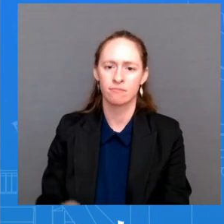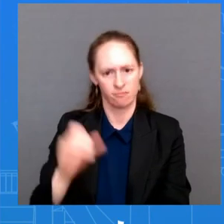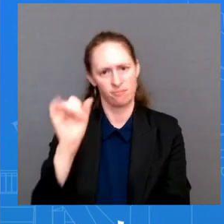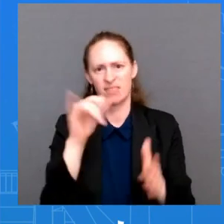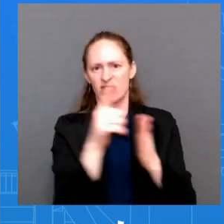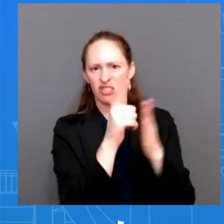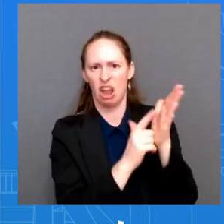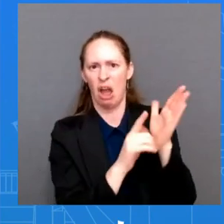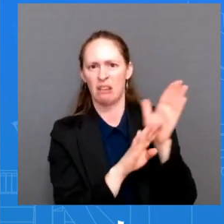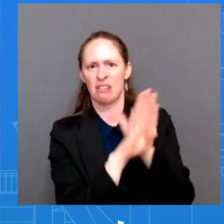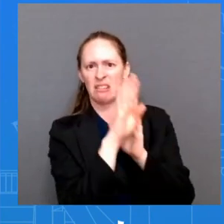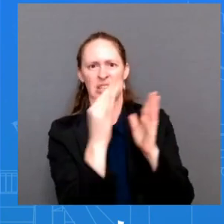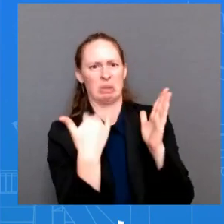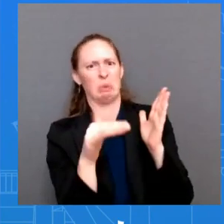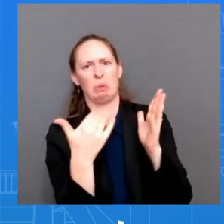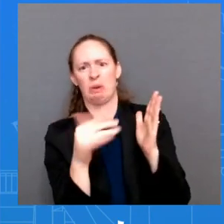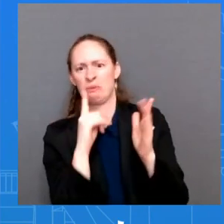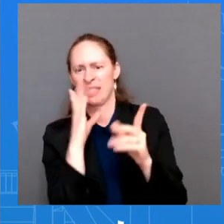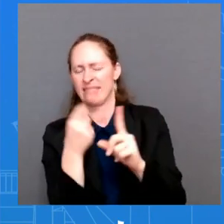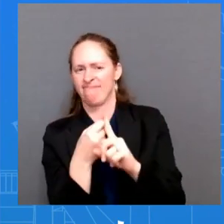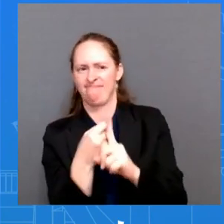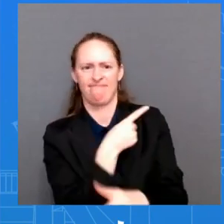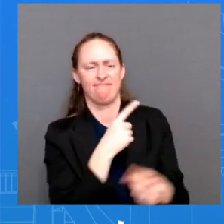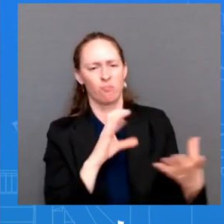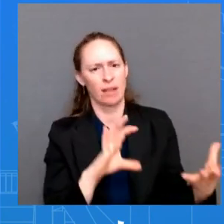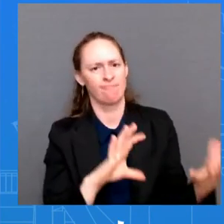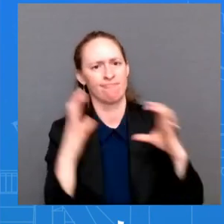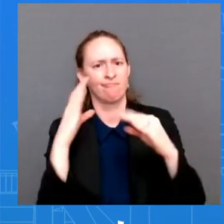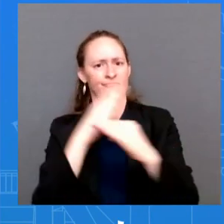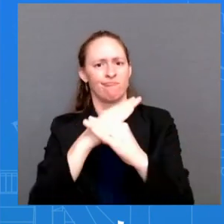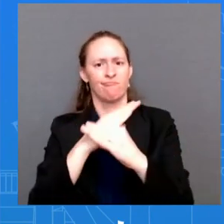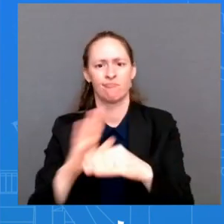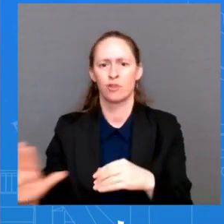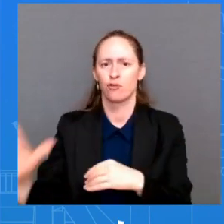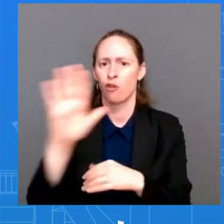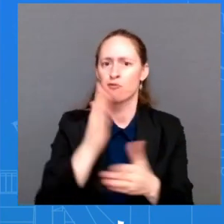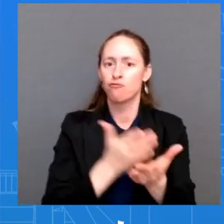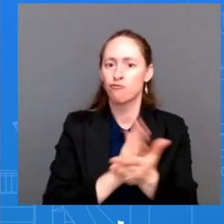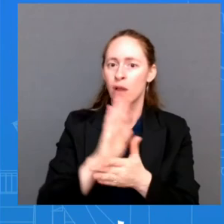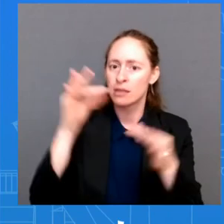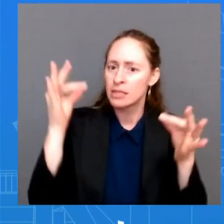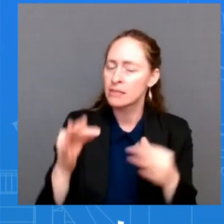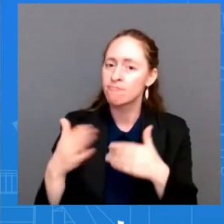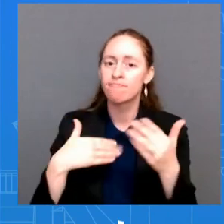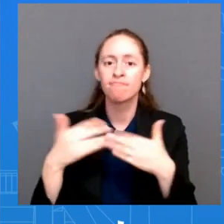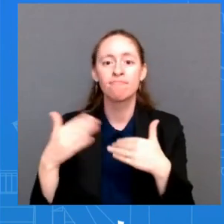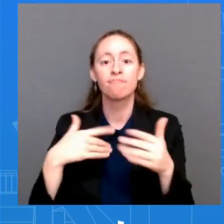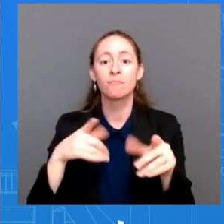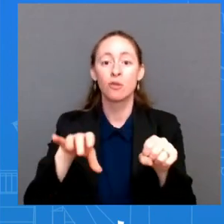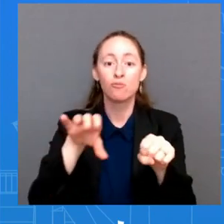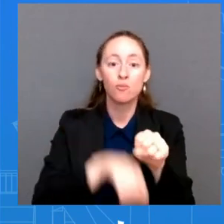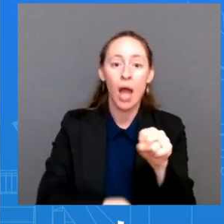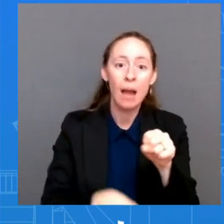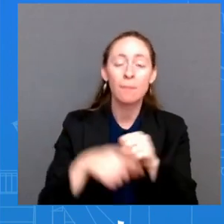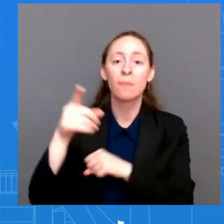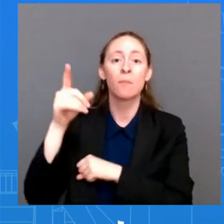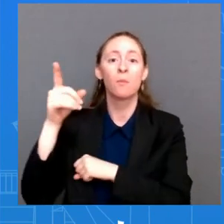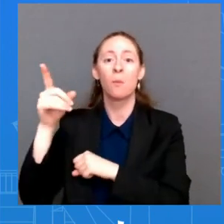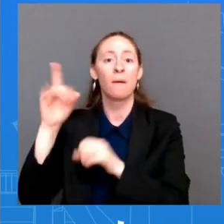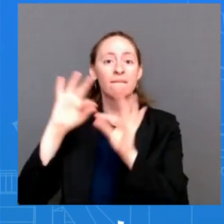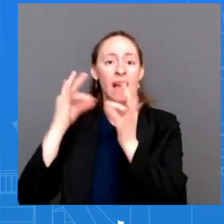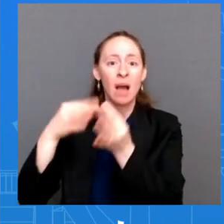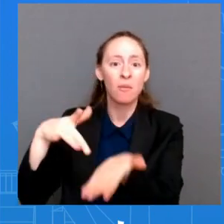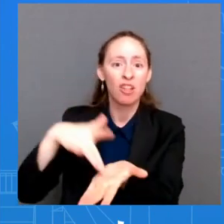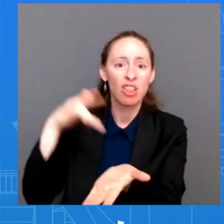incest and congressional republicans are calling for a national ban on abortion so president biden has made this very very clear that the